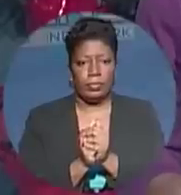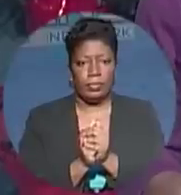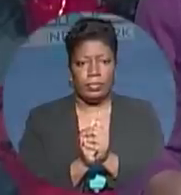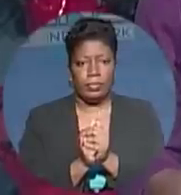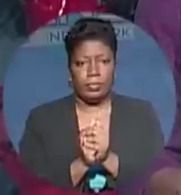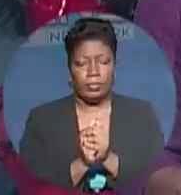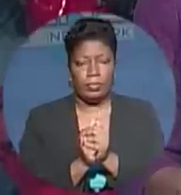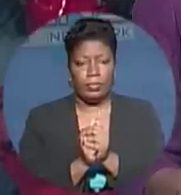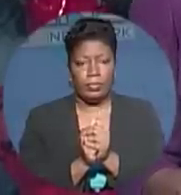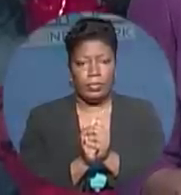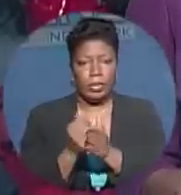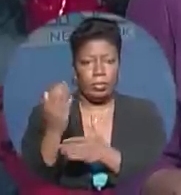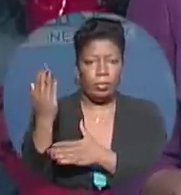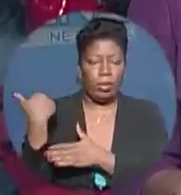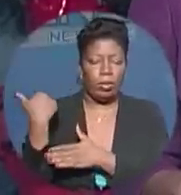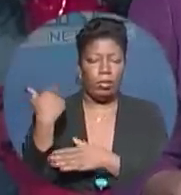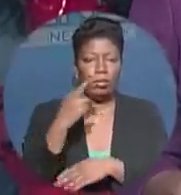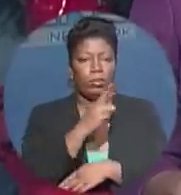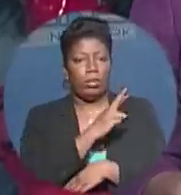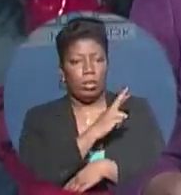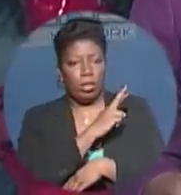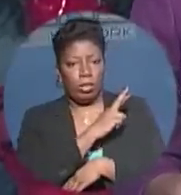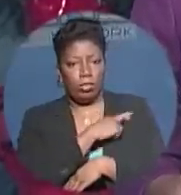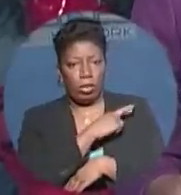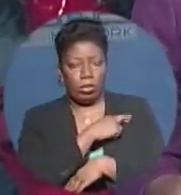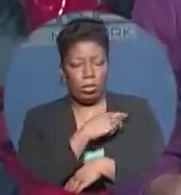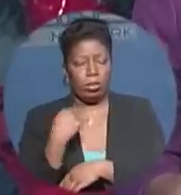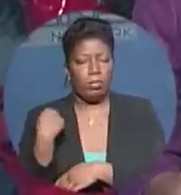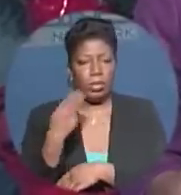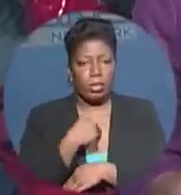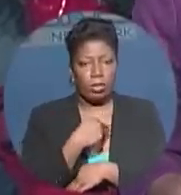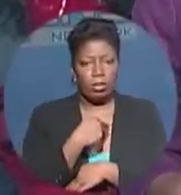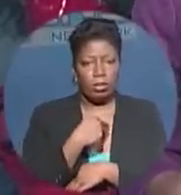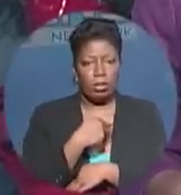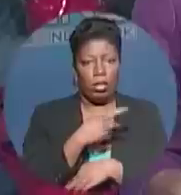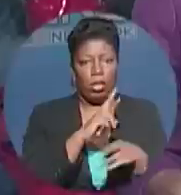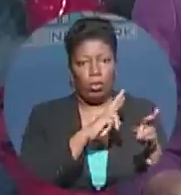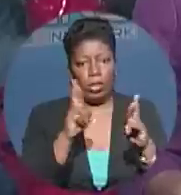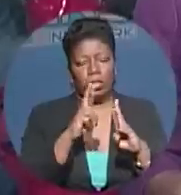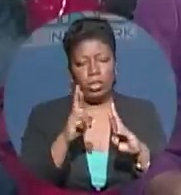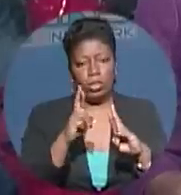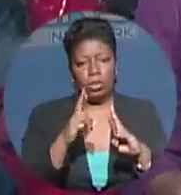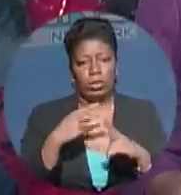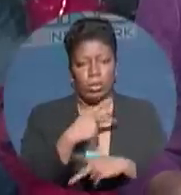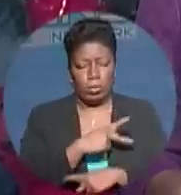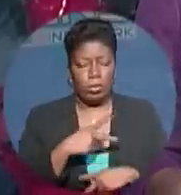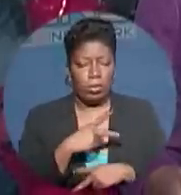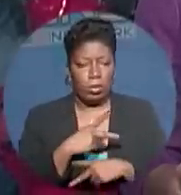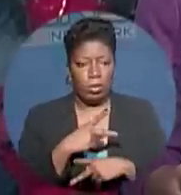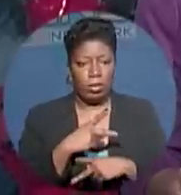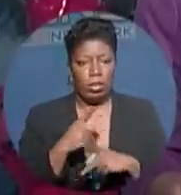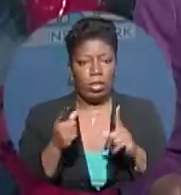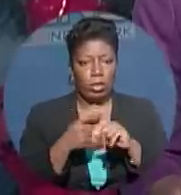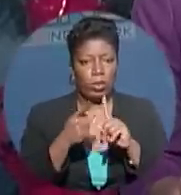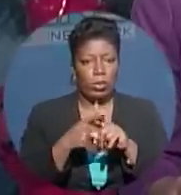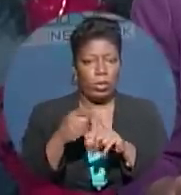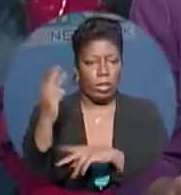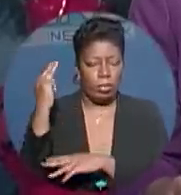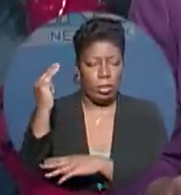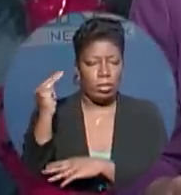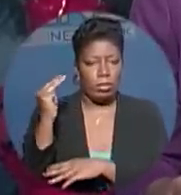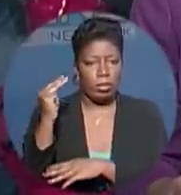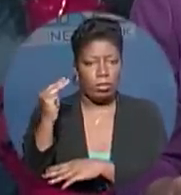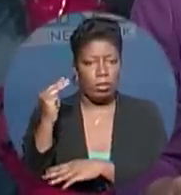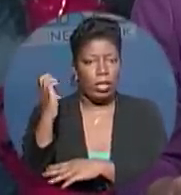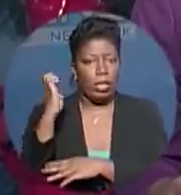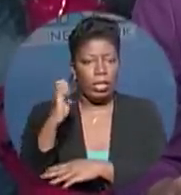Well, former Minister Russell says he's willing to make amends with Prime Minister Ingram under the right conditions. Russell told Zedinus News